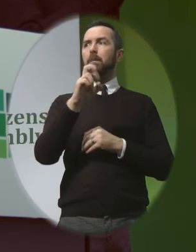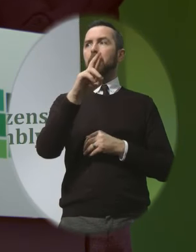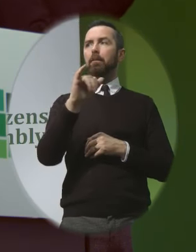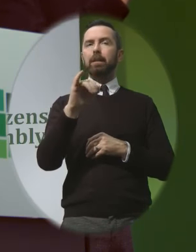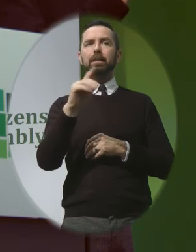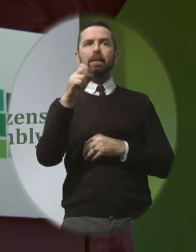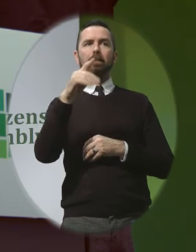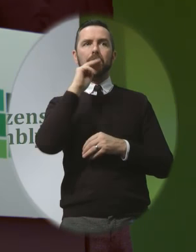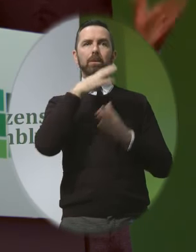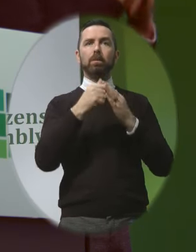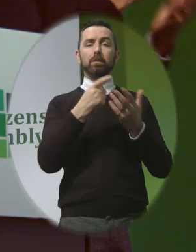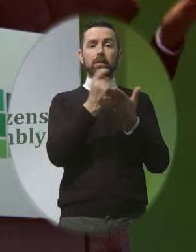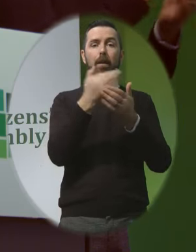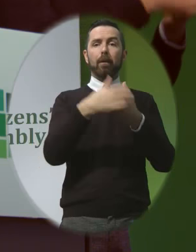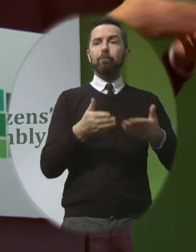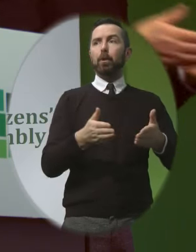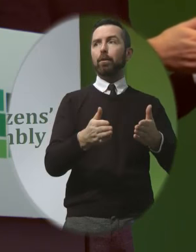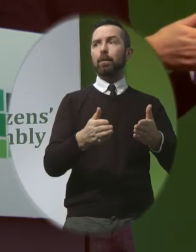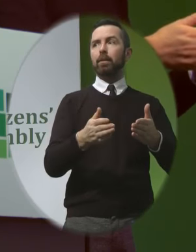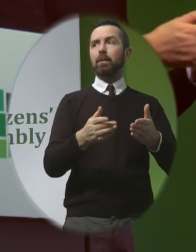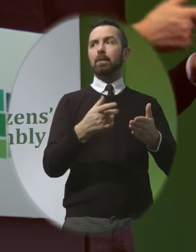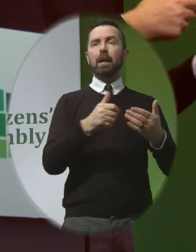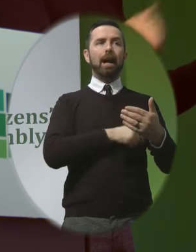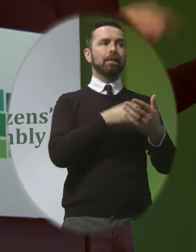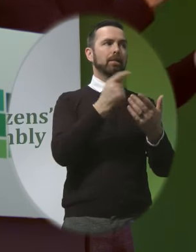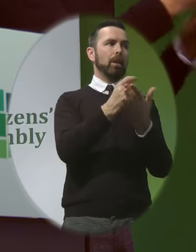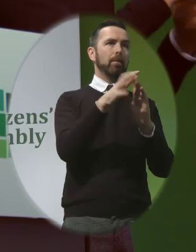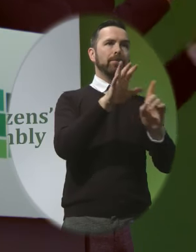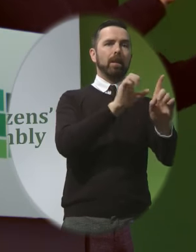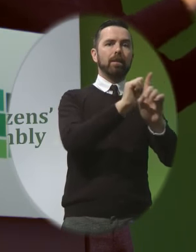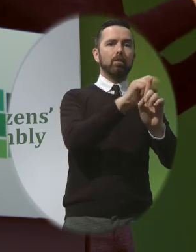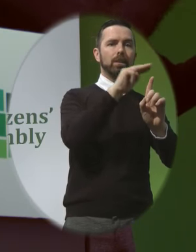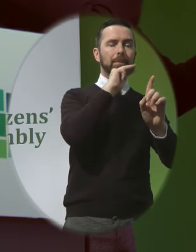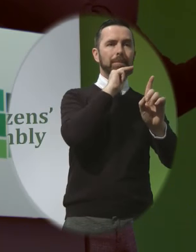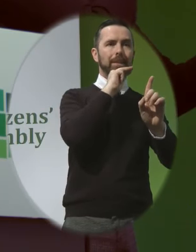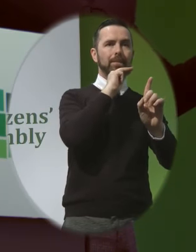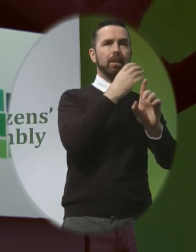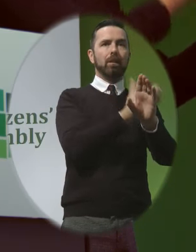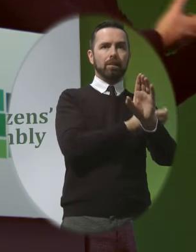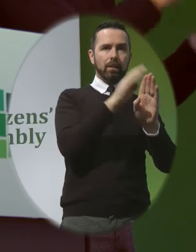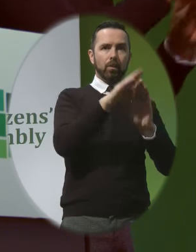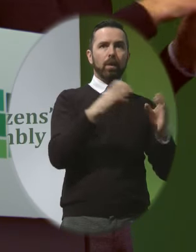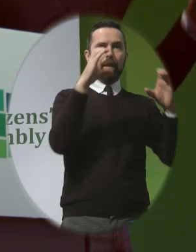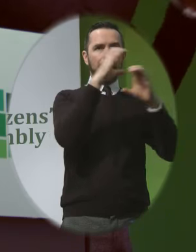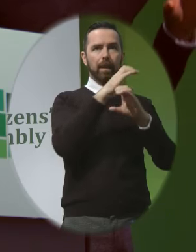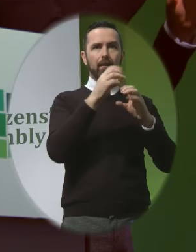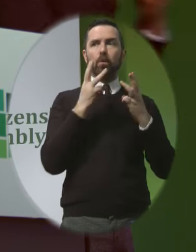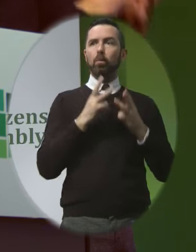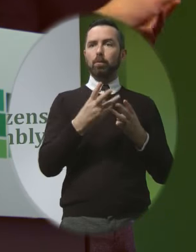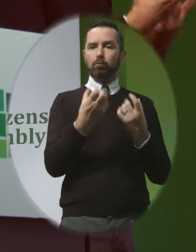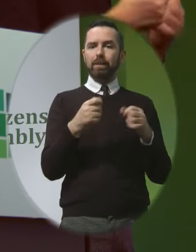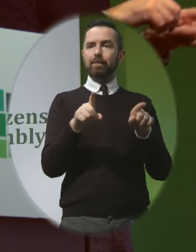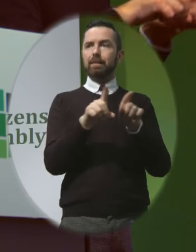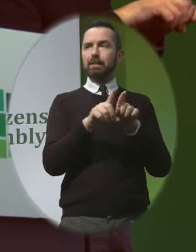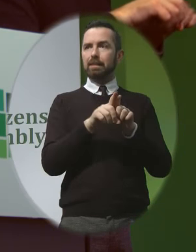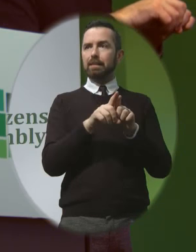model of compassionate care that begins right from the time of diagnosis it means continuity of care so that women can see the same medical